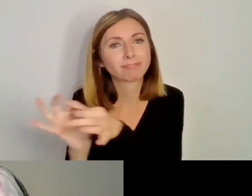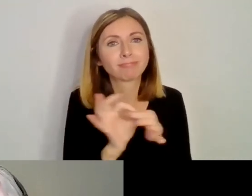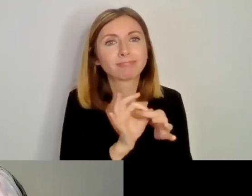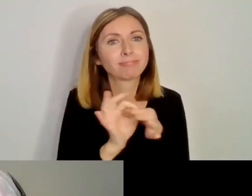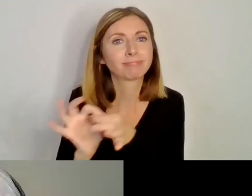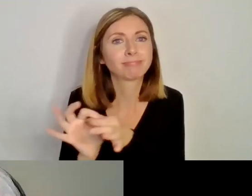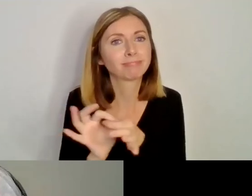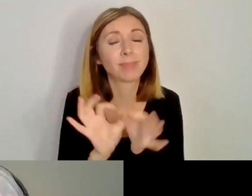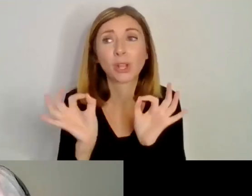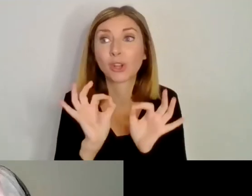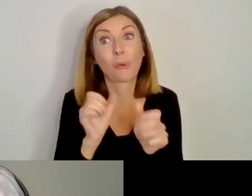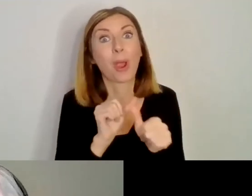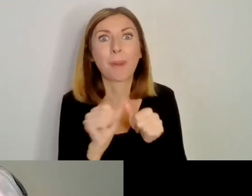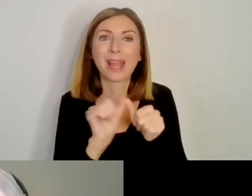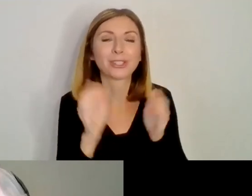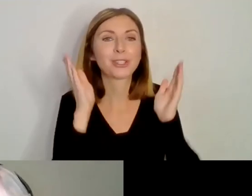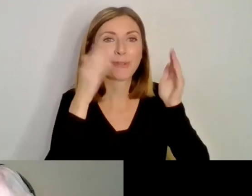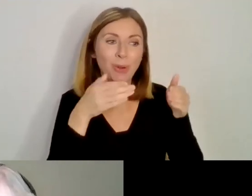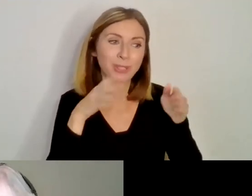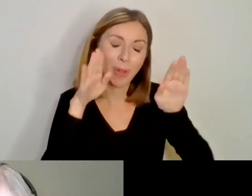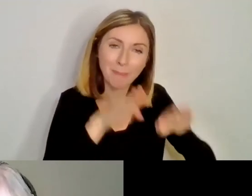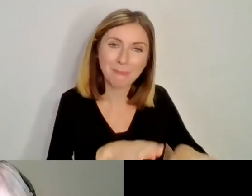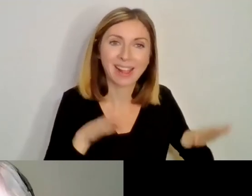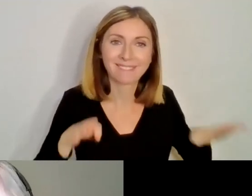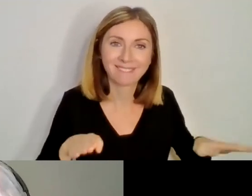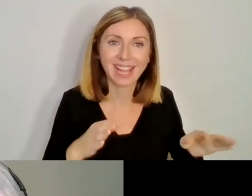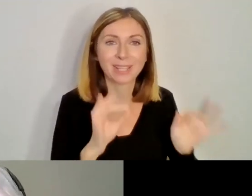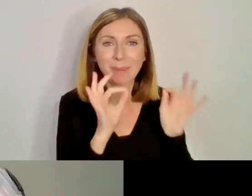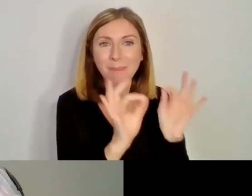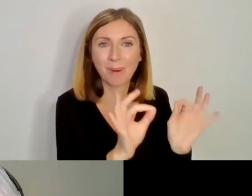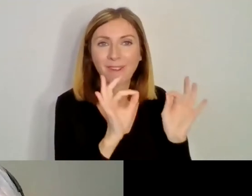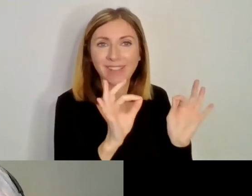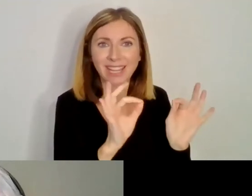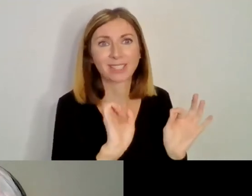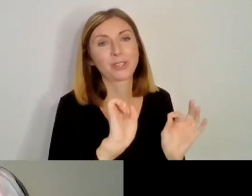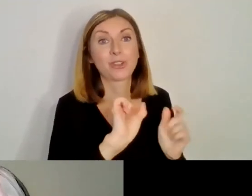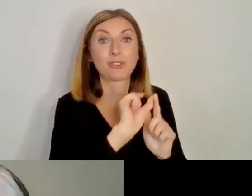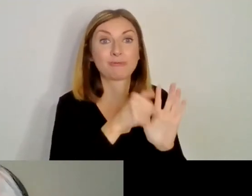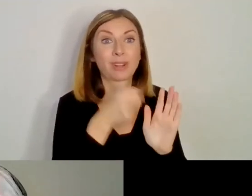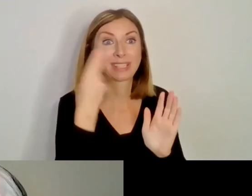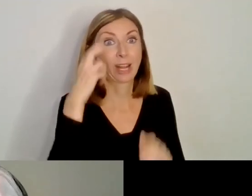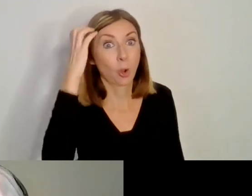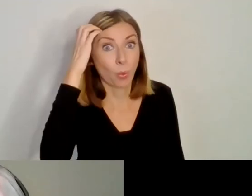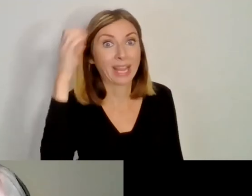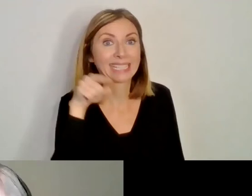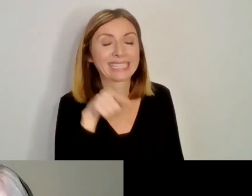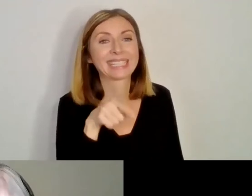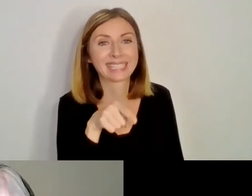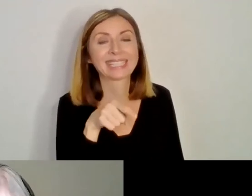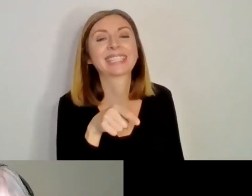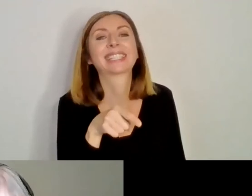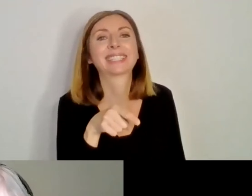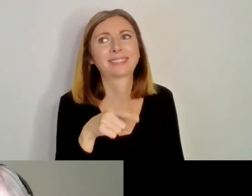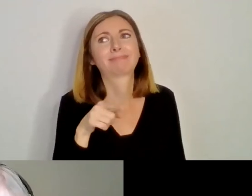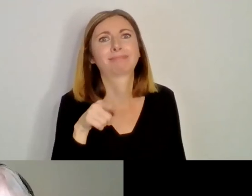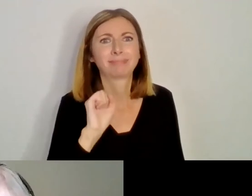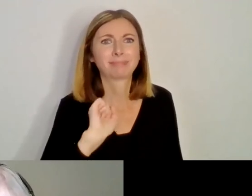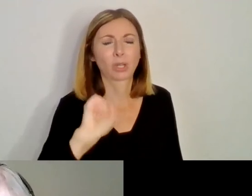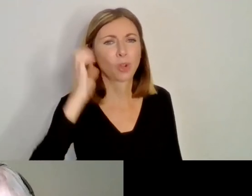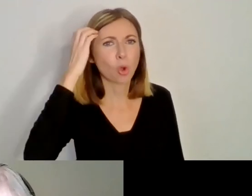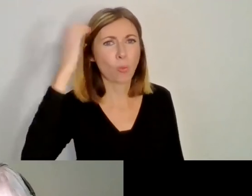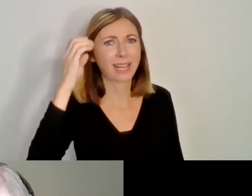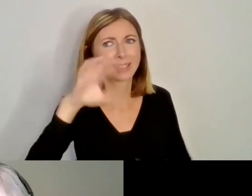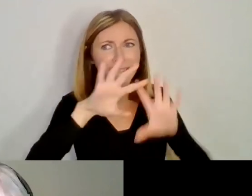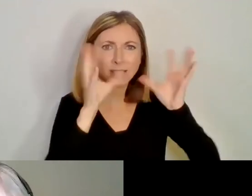Belfast and especially with the place names project in Queens, you know, who are really the world leaders on this